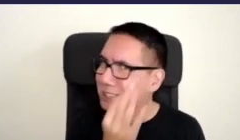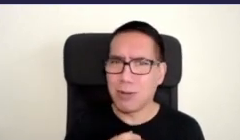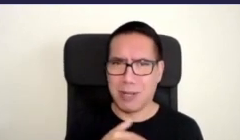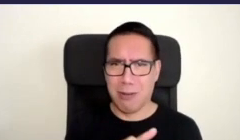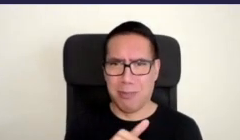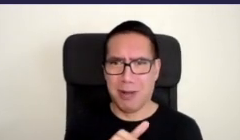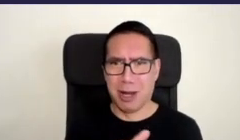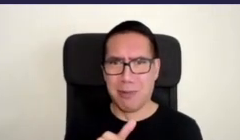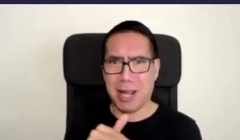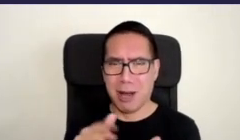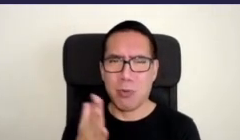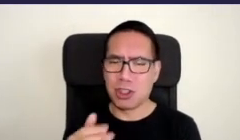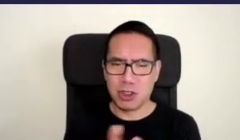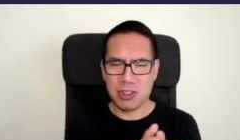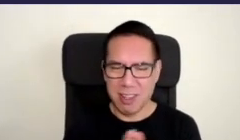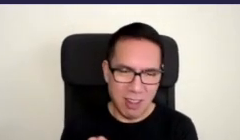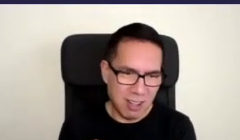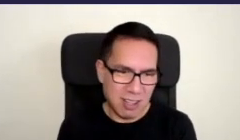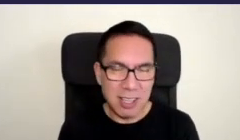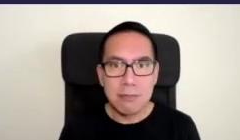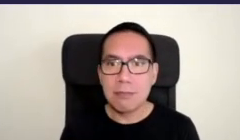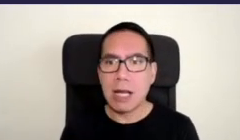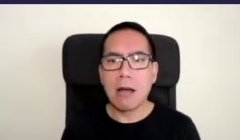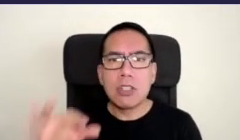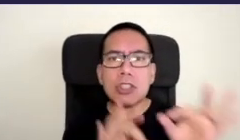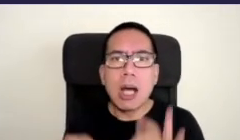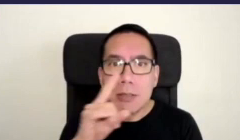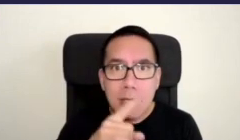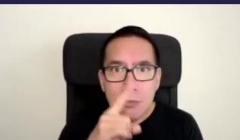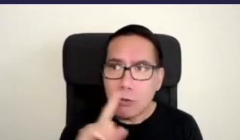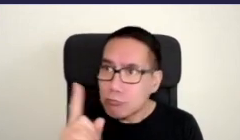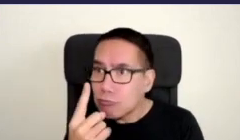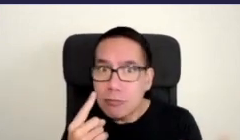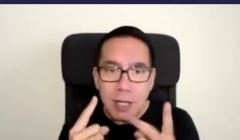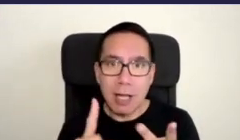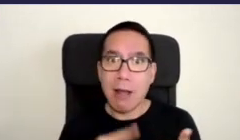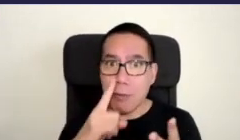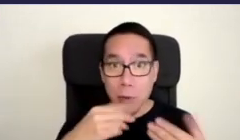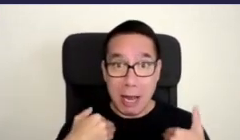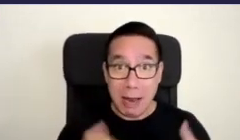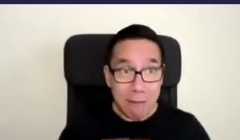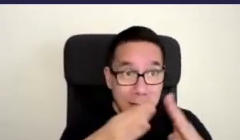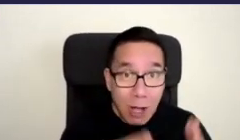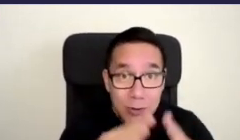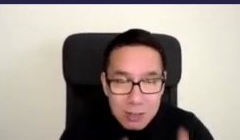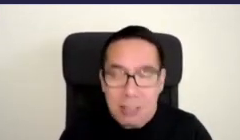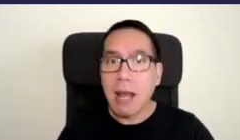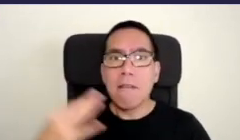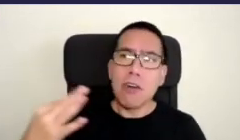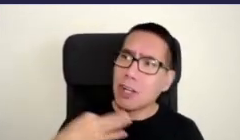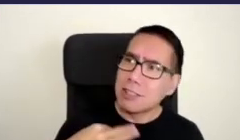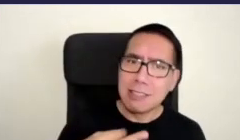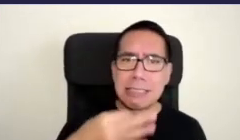all together we've got scientists we've got residents we've got volunteers we've got kids